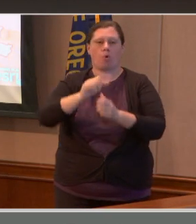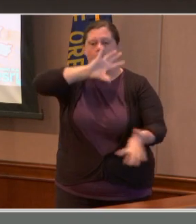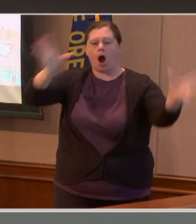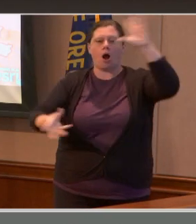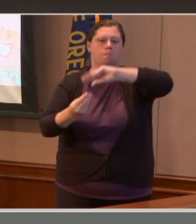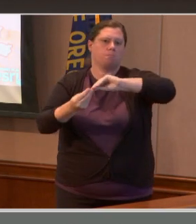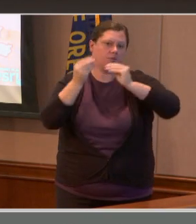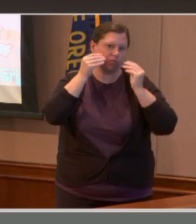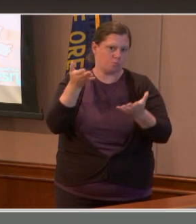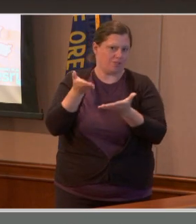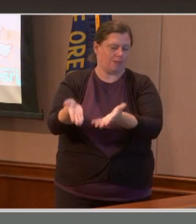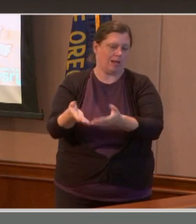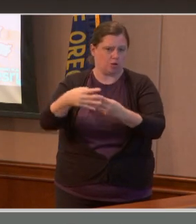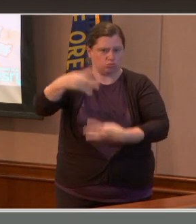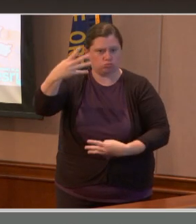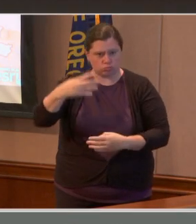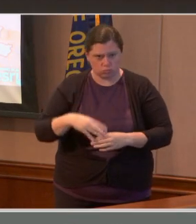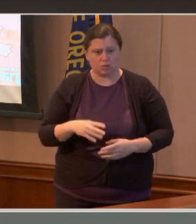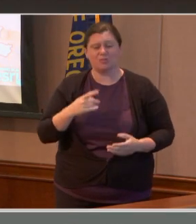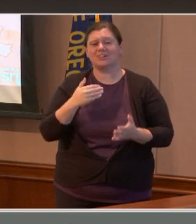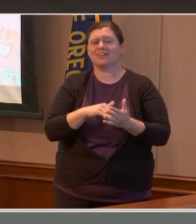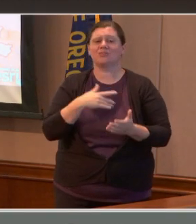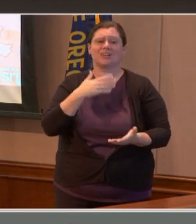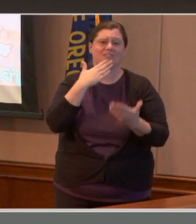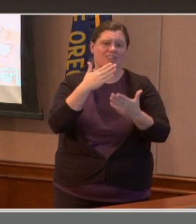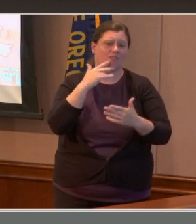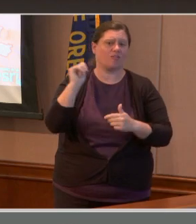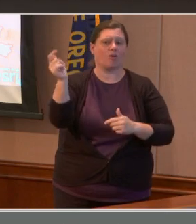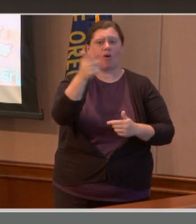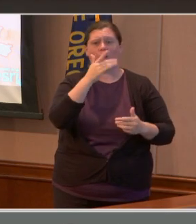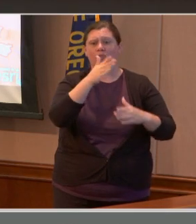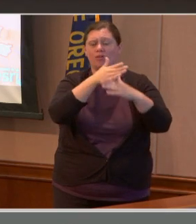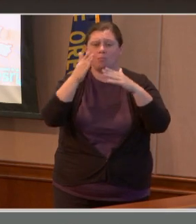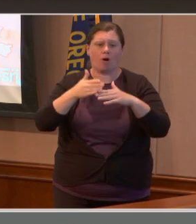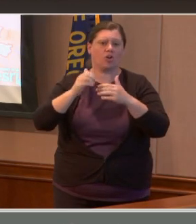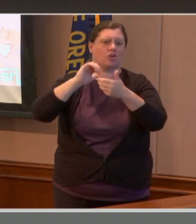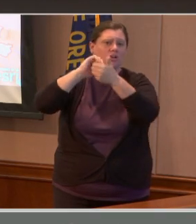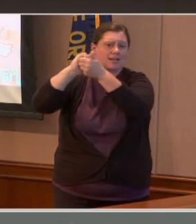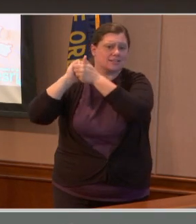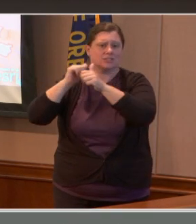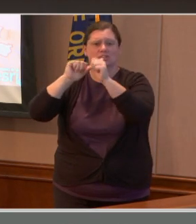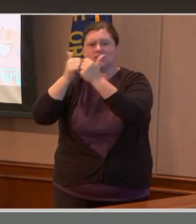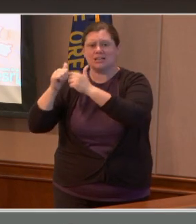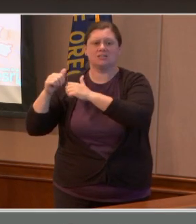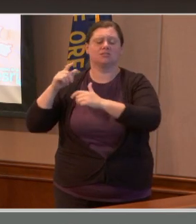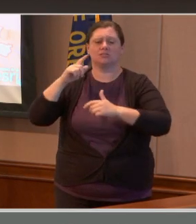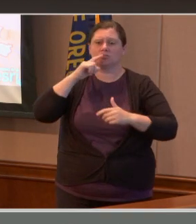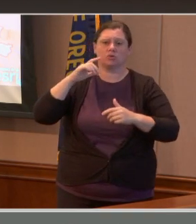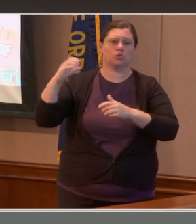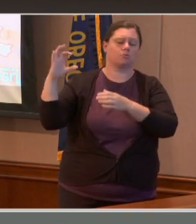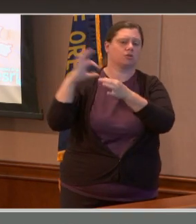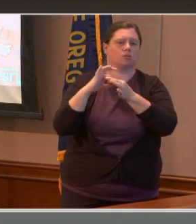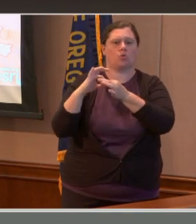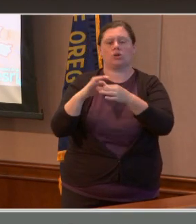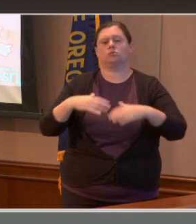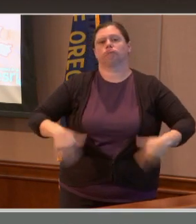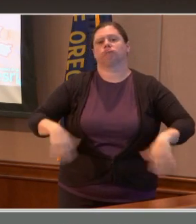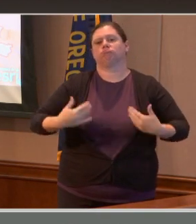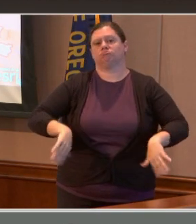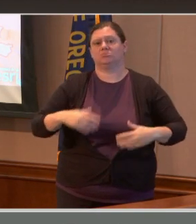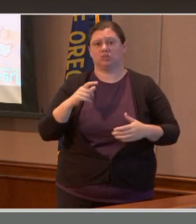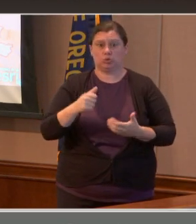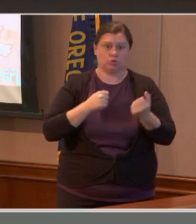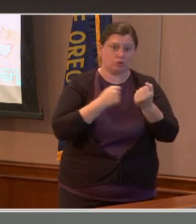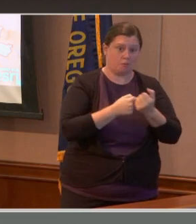thank all of our partners for your exceptional corporate cooperation, your willingness to support us and our Clackamas County residents